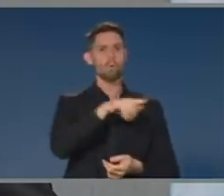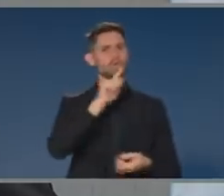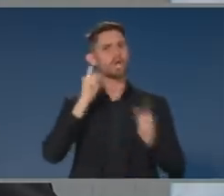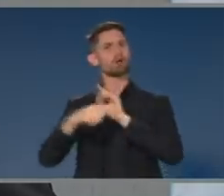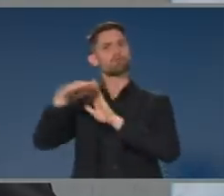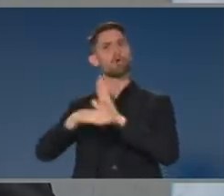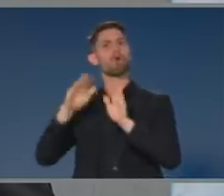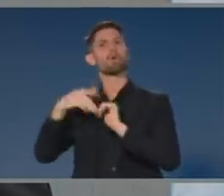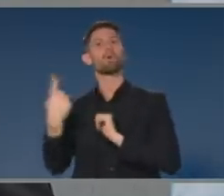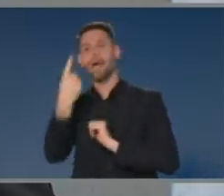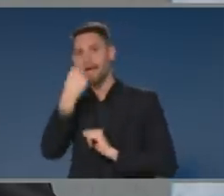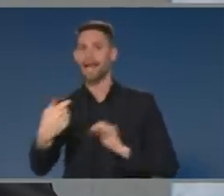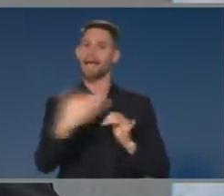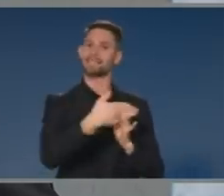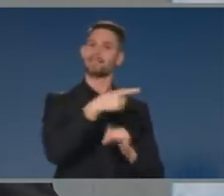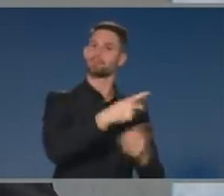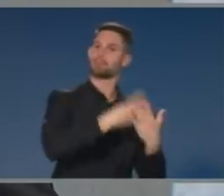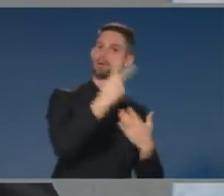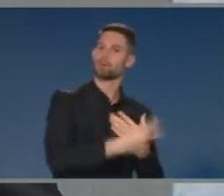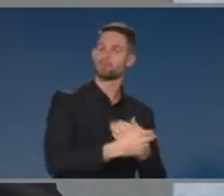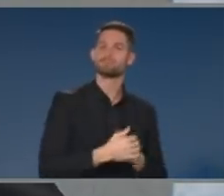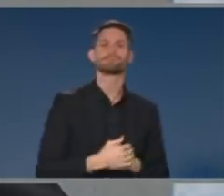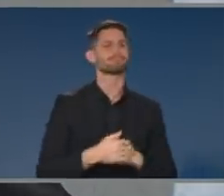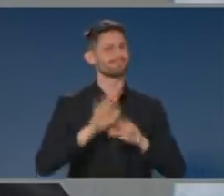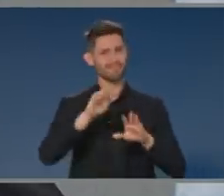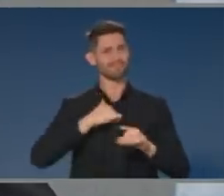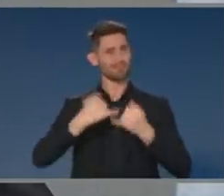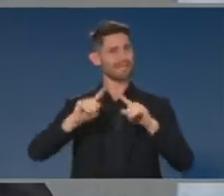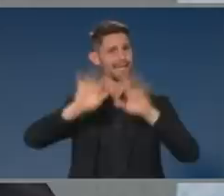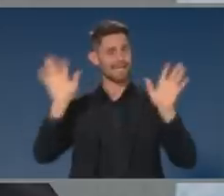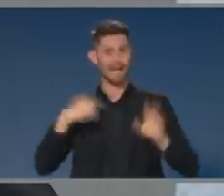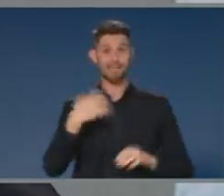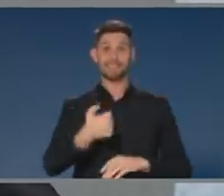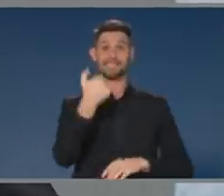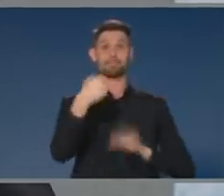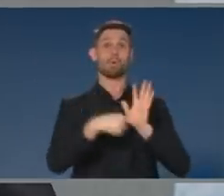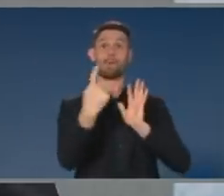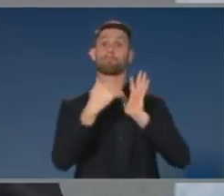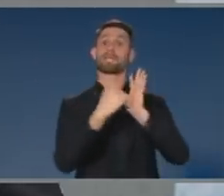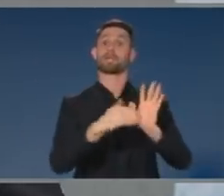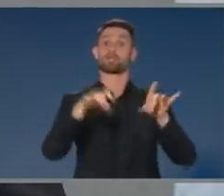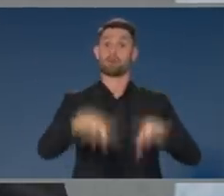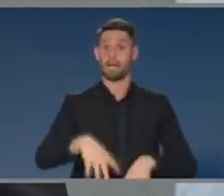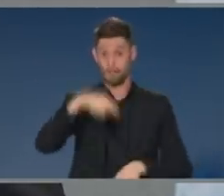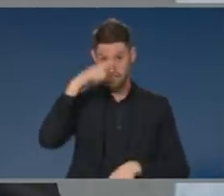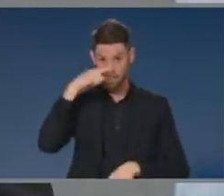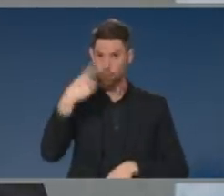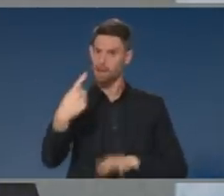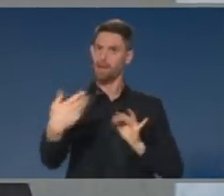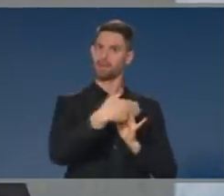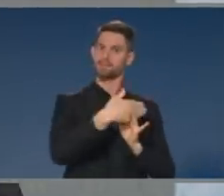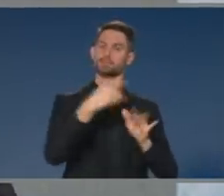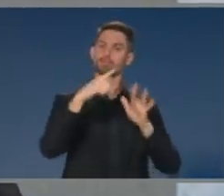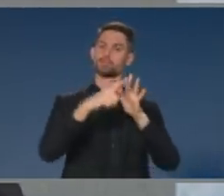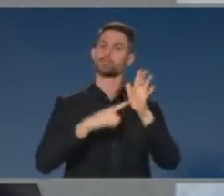and they're important. We've got 6.1 million Australians and more who will be benefiting from the JobKeeper program.